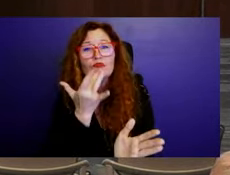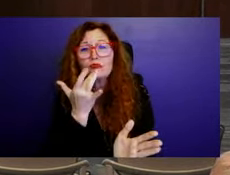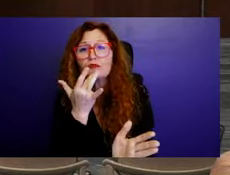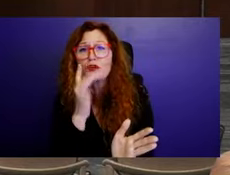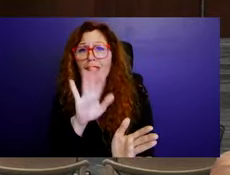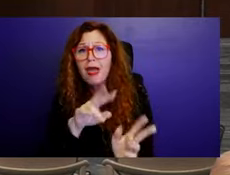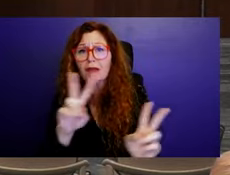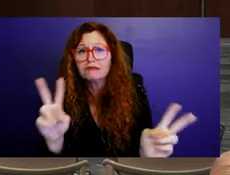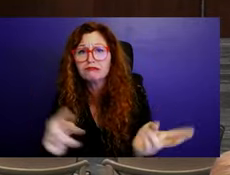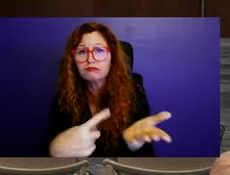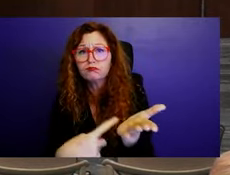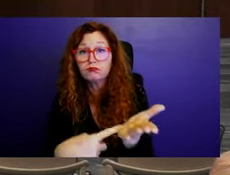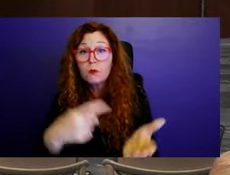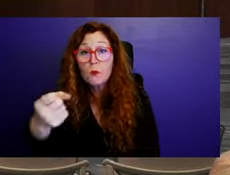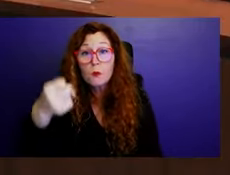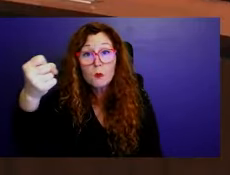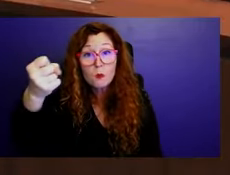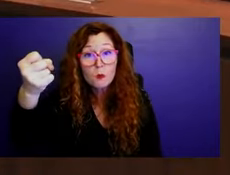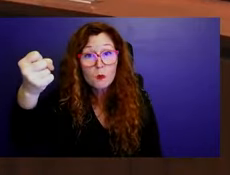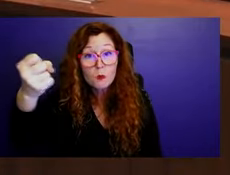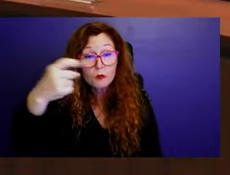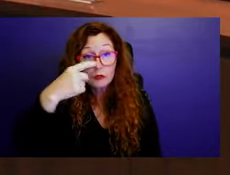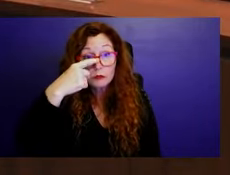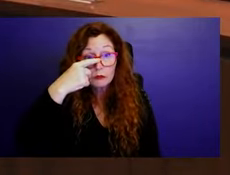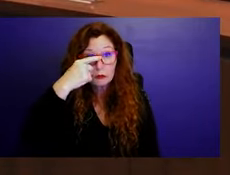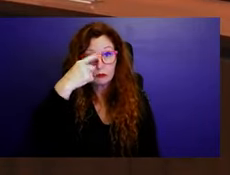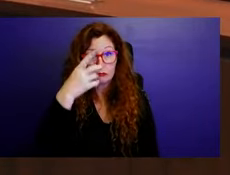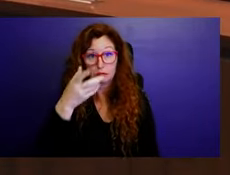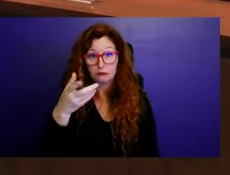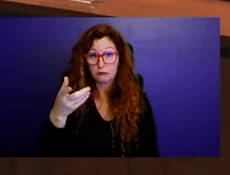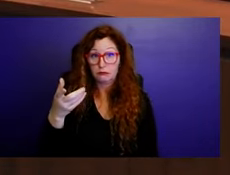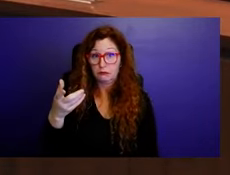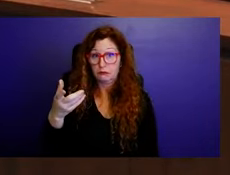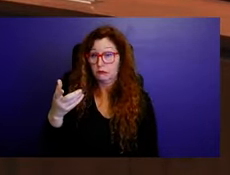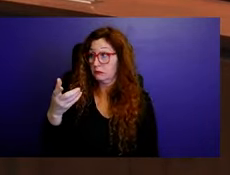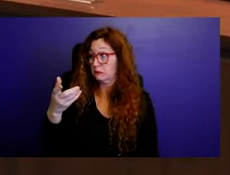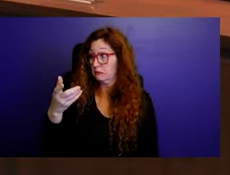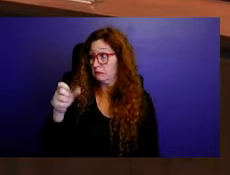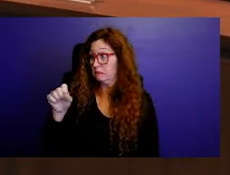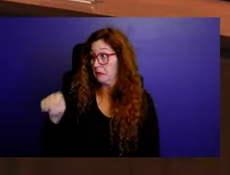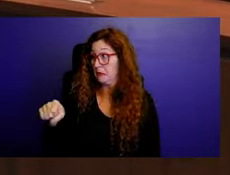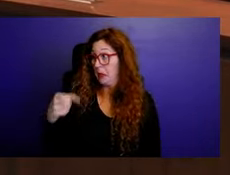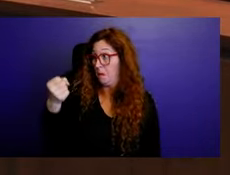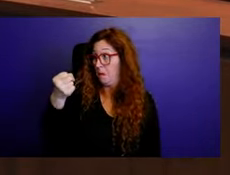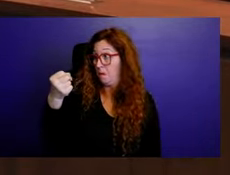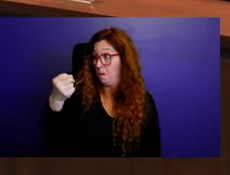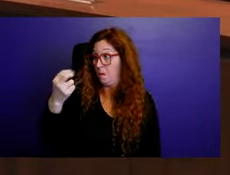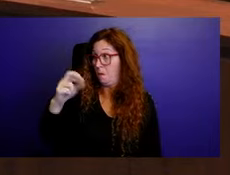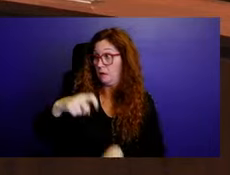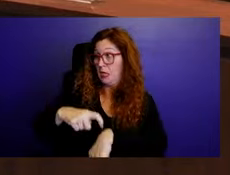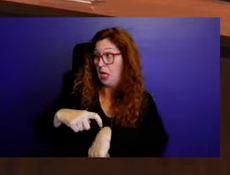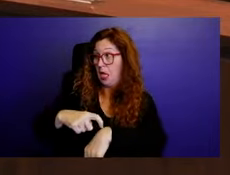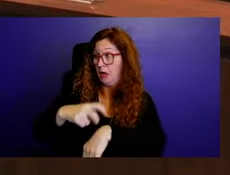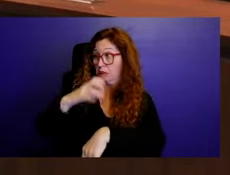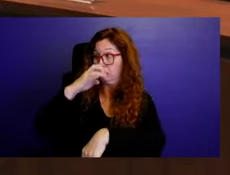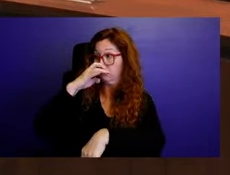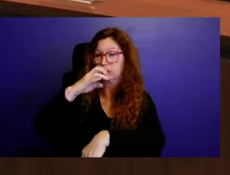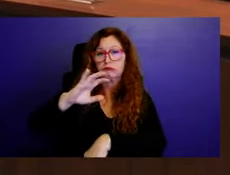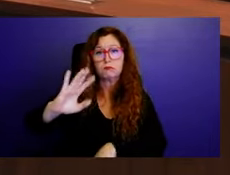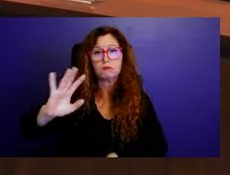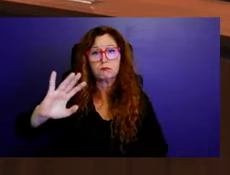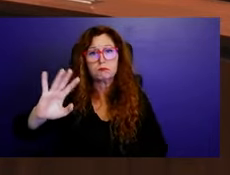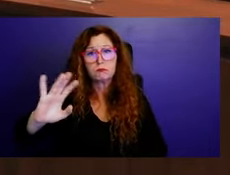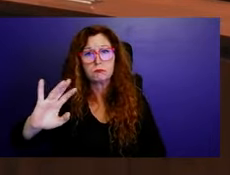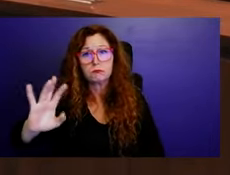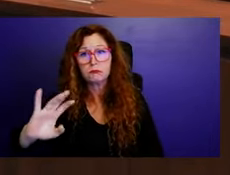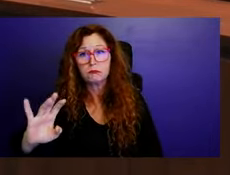if there's any time sensitivity to this. No, other than, um, you know, the present, uh, there's no settlement